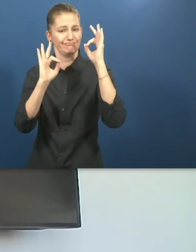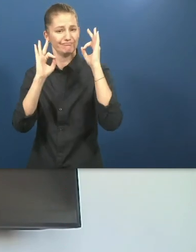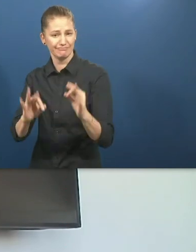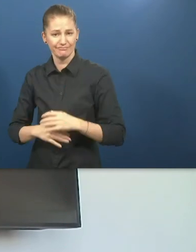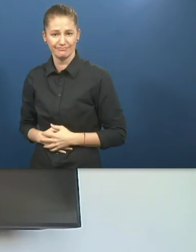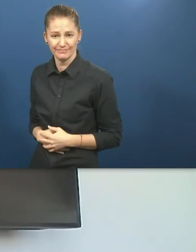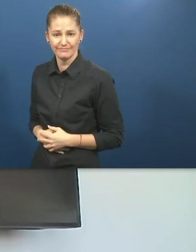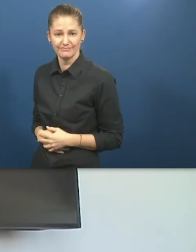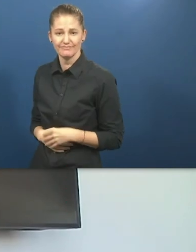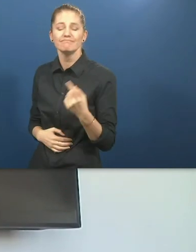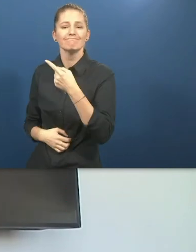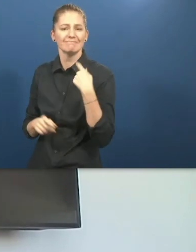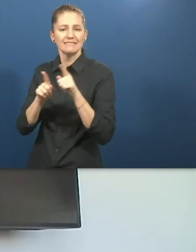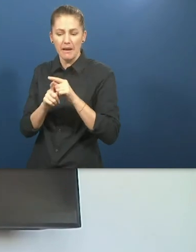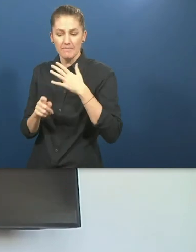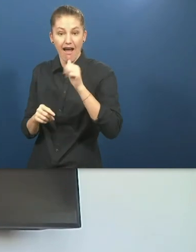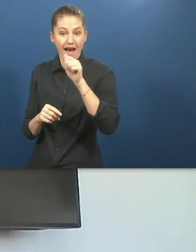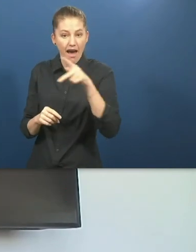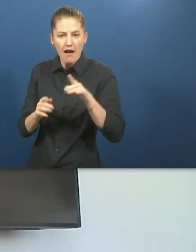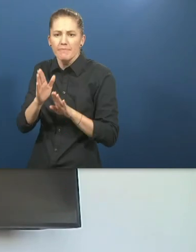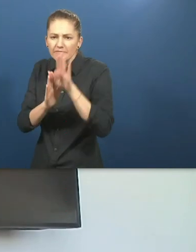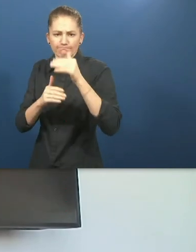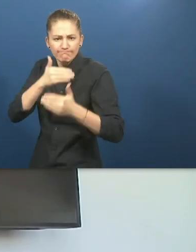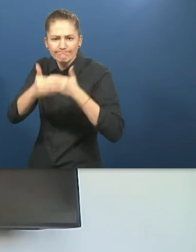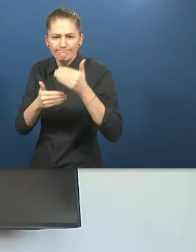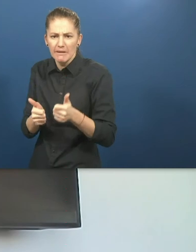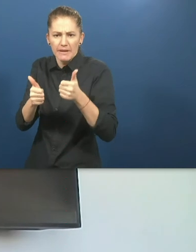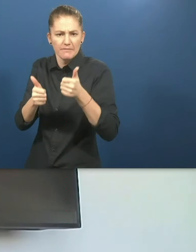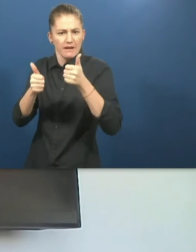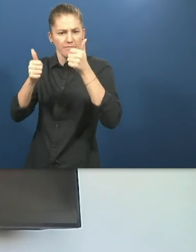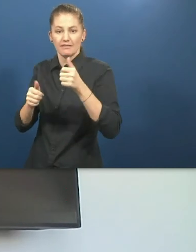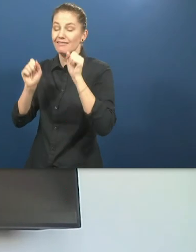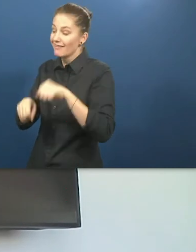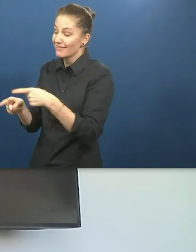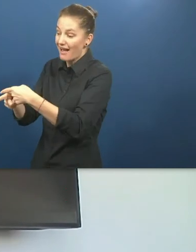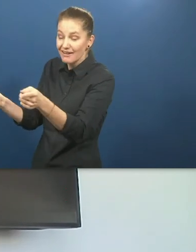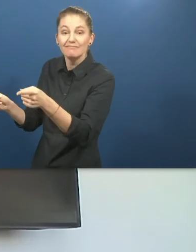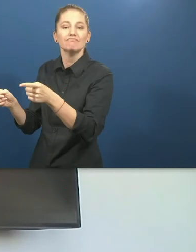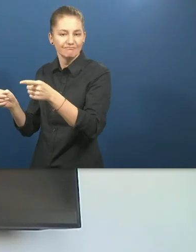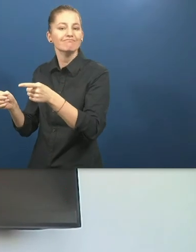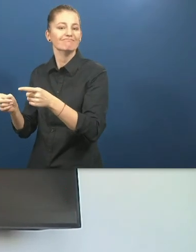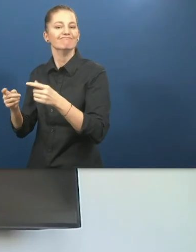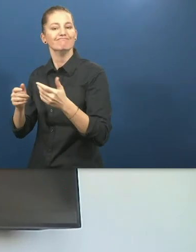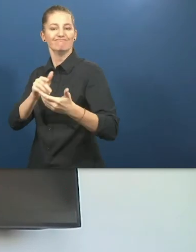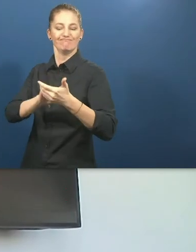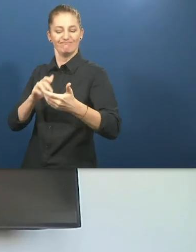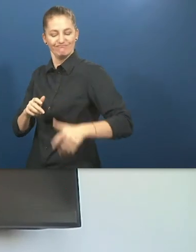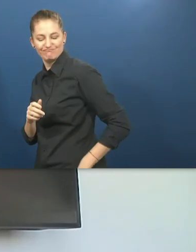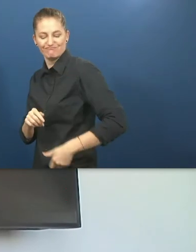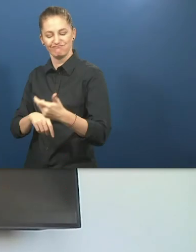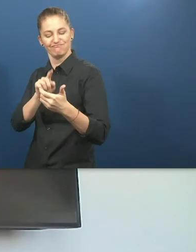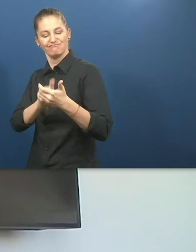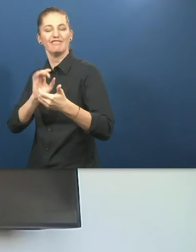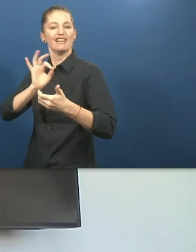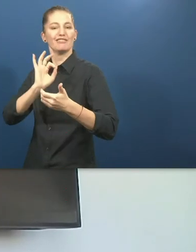and operation of an app that allows people with disabilities to have and cuent with an interpreter in their pocket, in their phone.